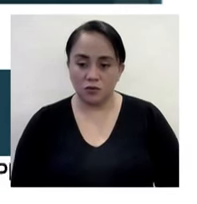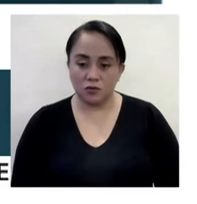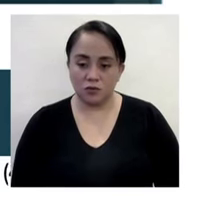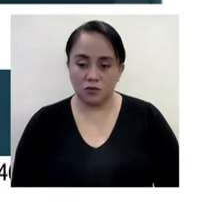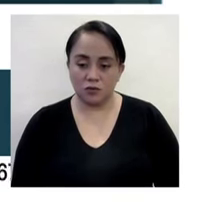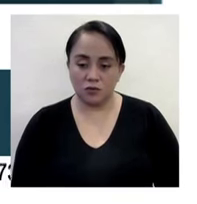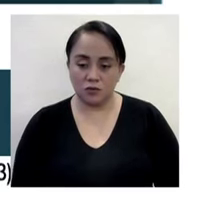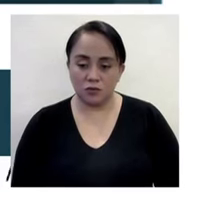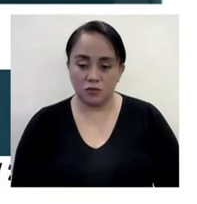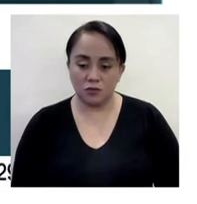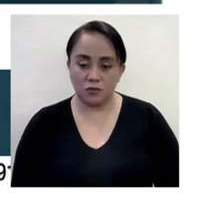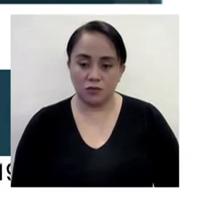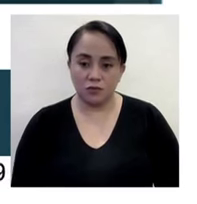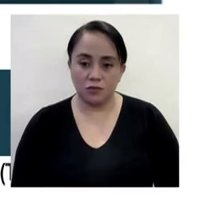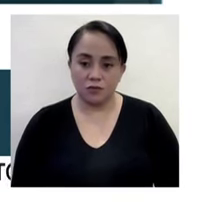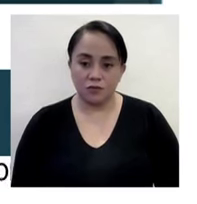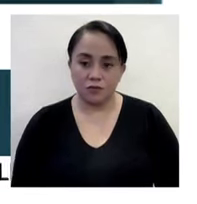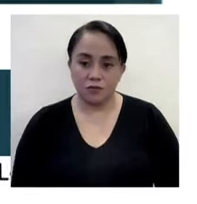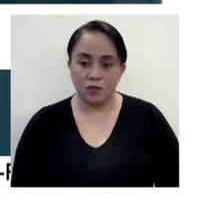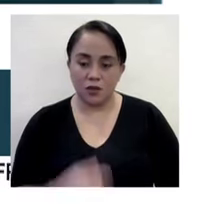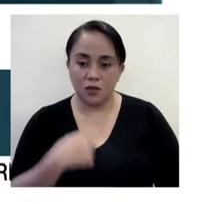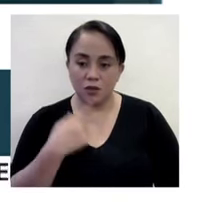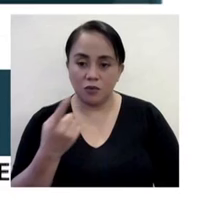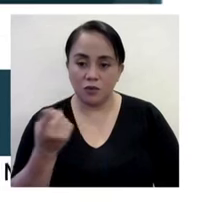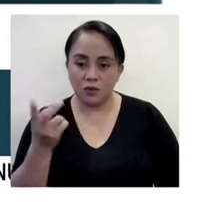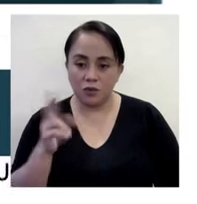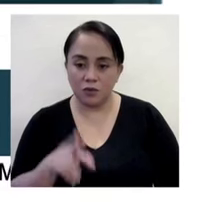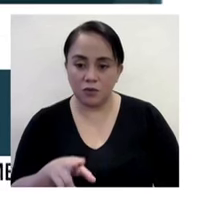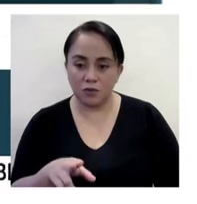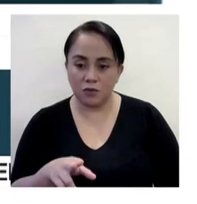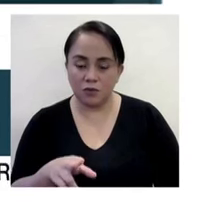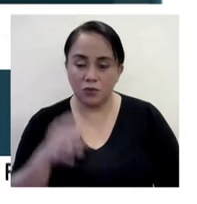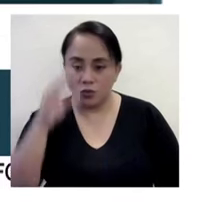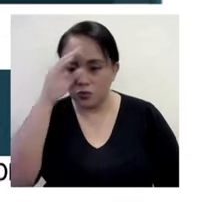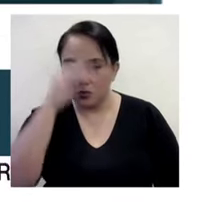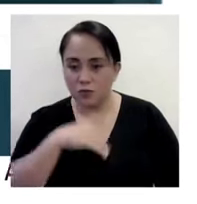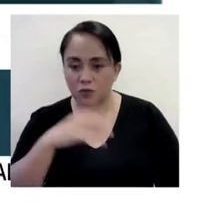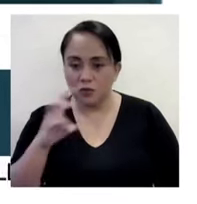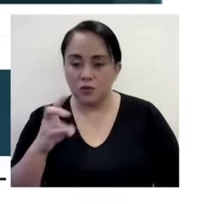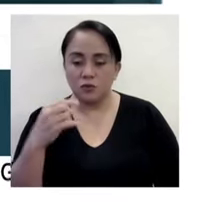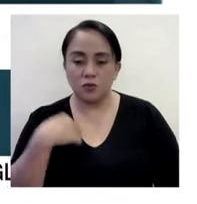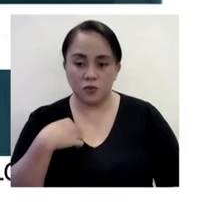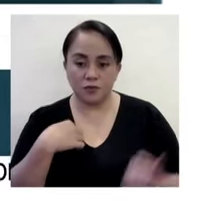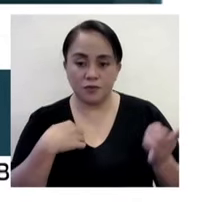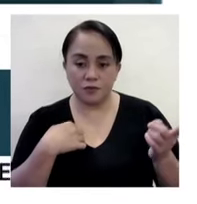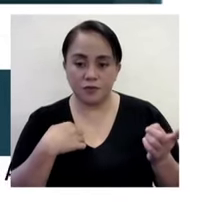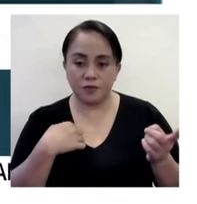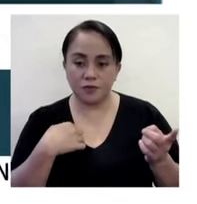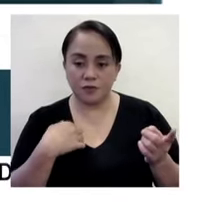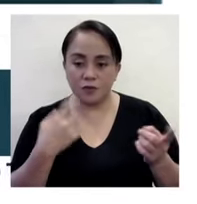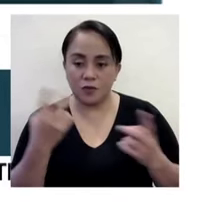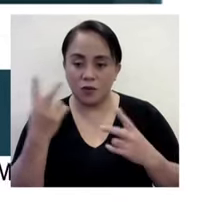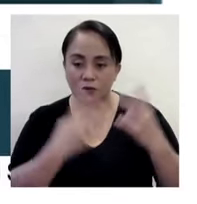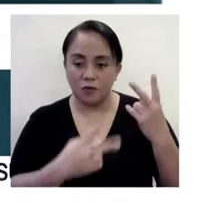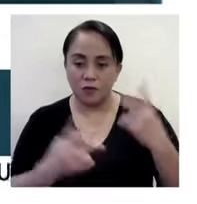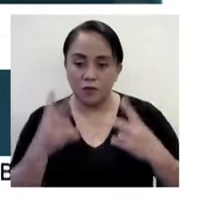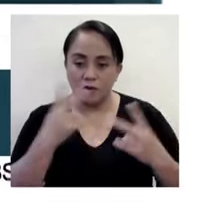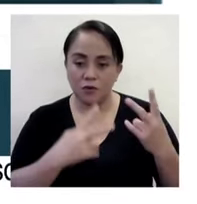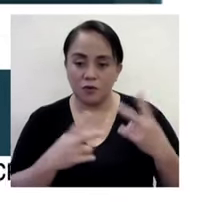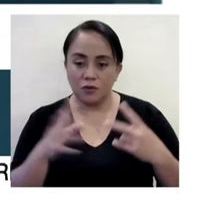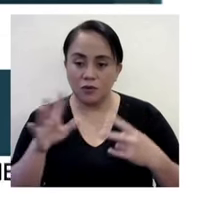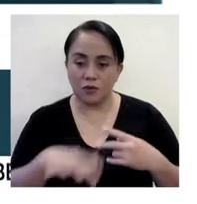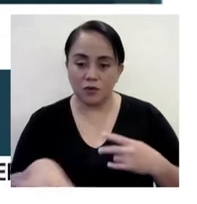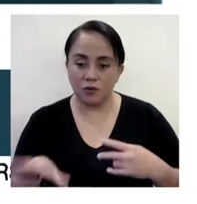And what happened was on October 7th, she was there. She was visiting an area there.